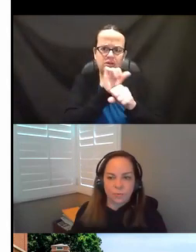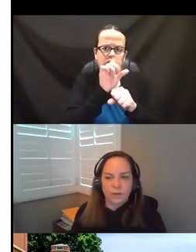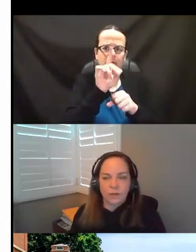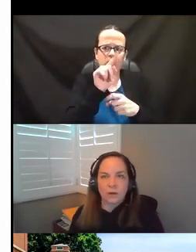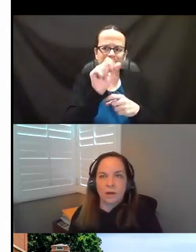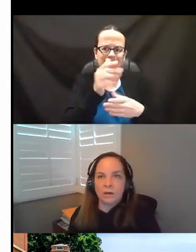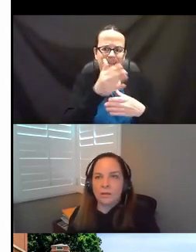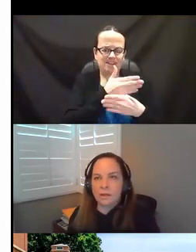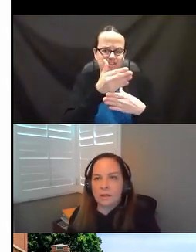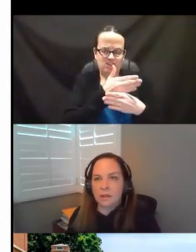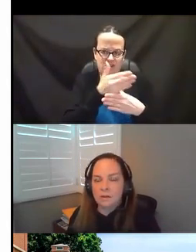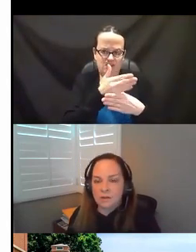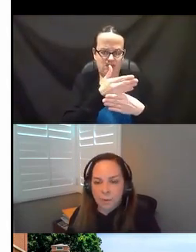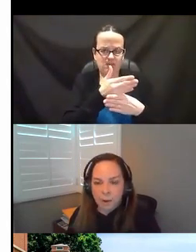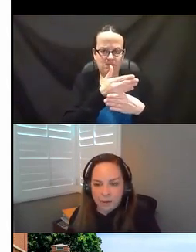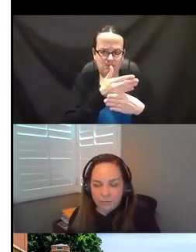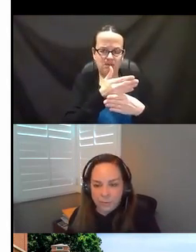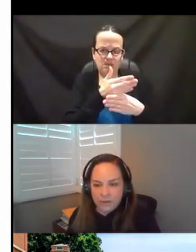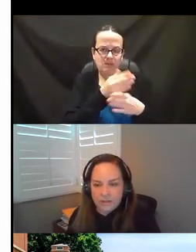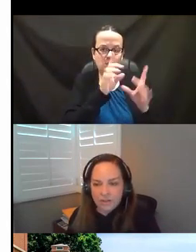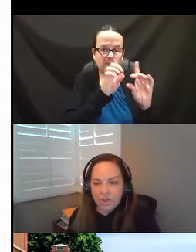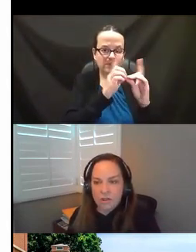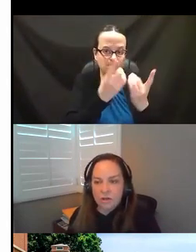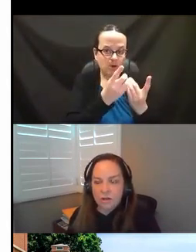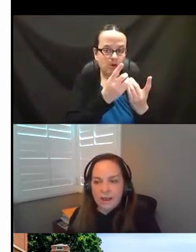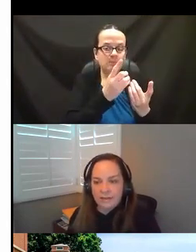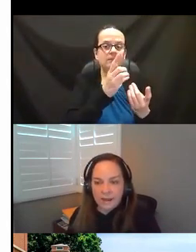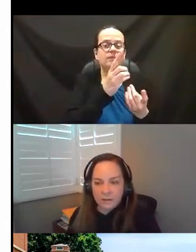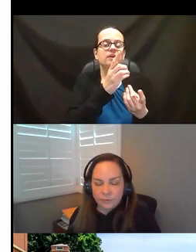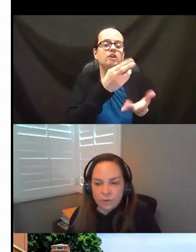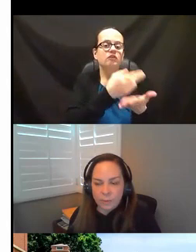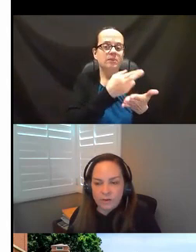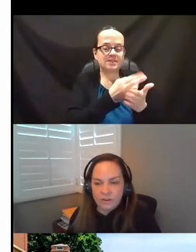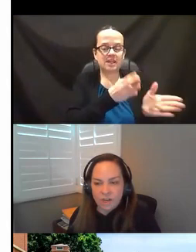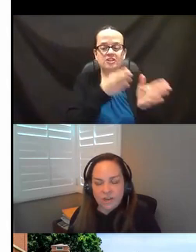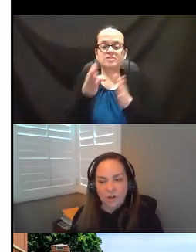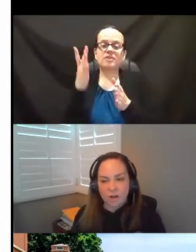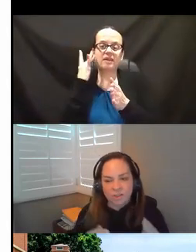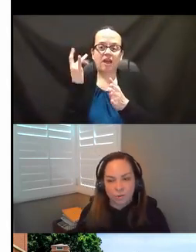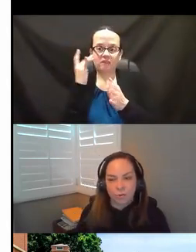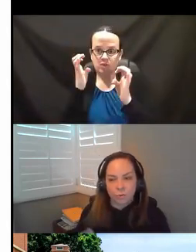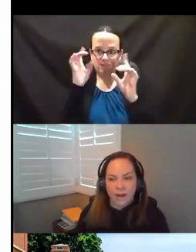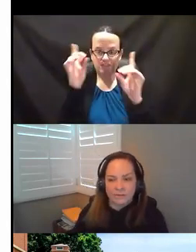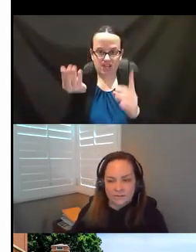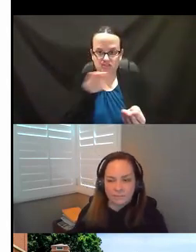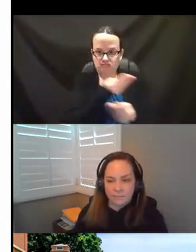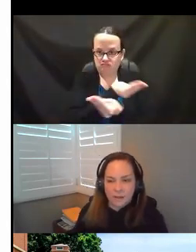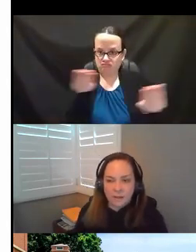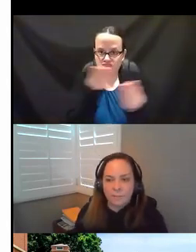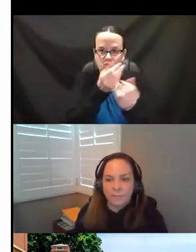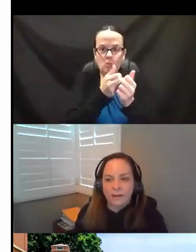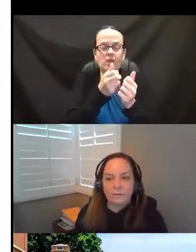between the Department of Rehabilitation and the California Department of Education on certain grants.